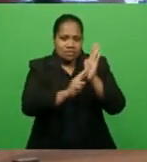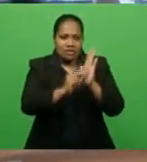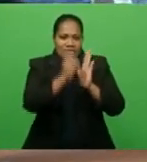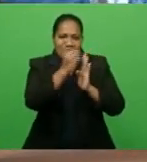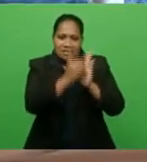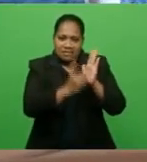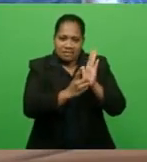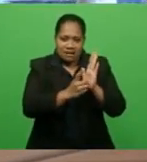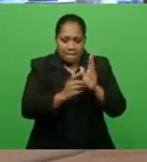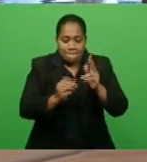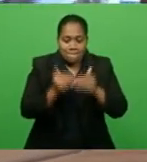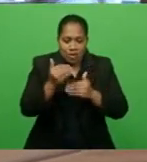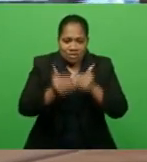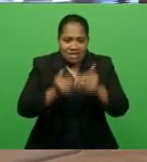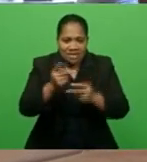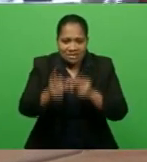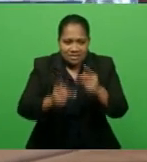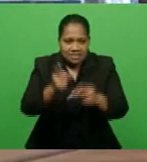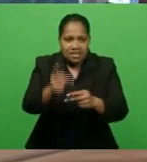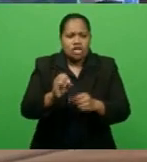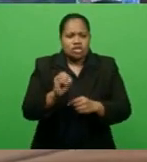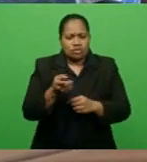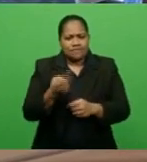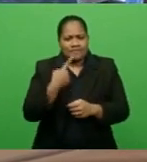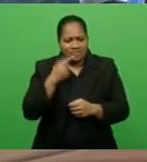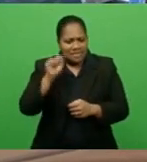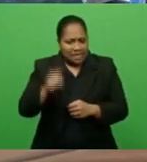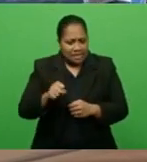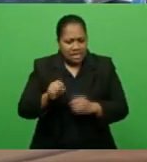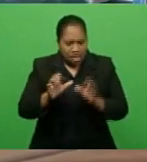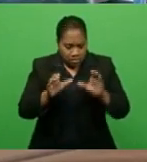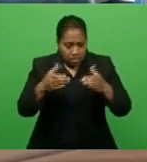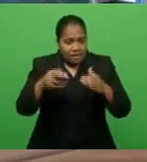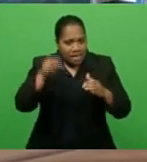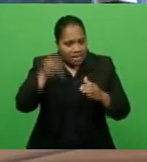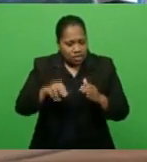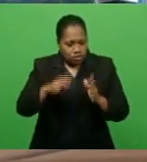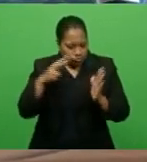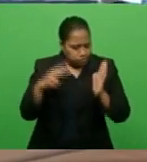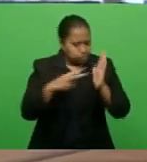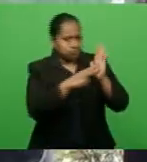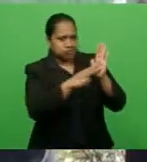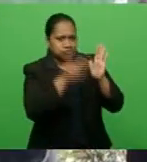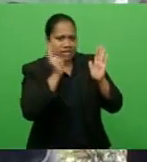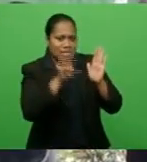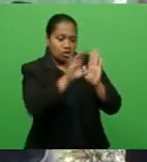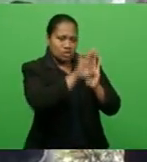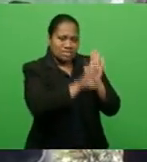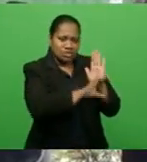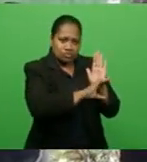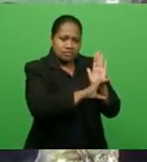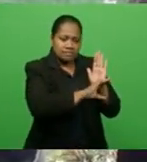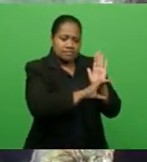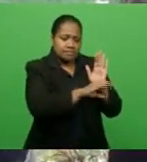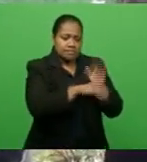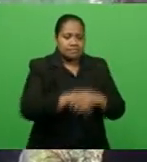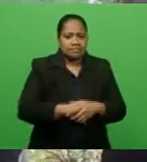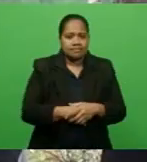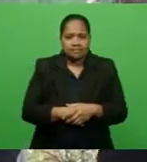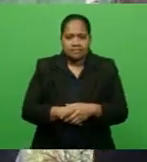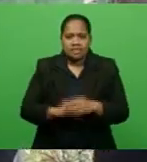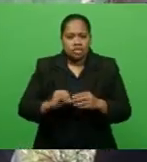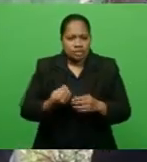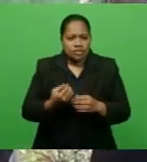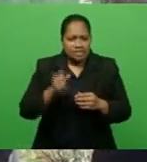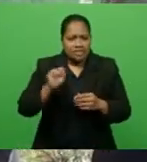highlighted that the party needs to relook at its constitution. With that, I know that going forward, we will have to make further amendments